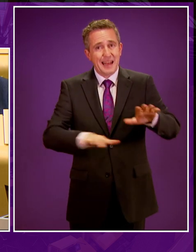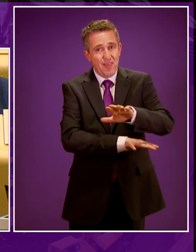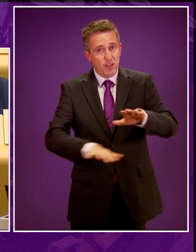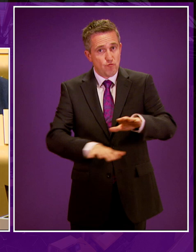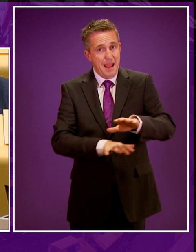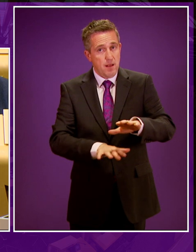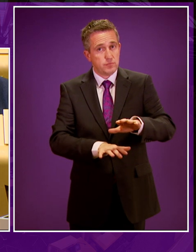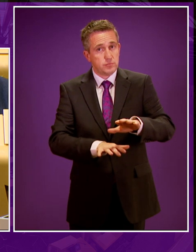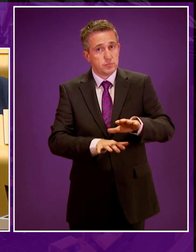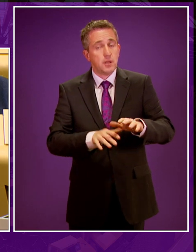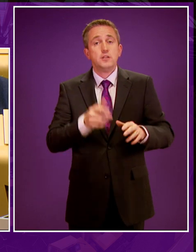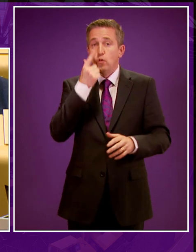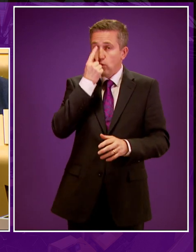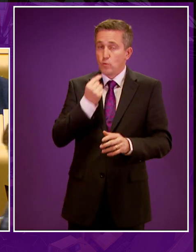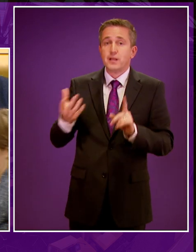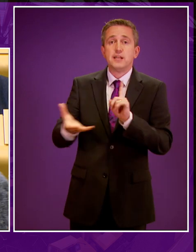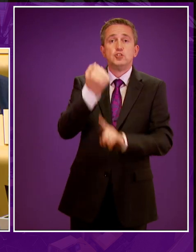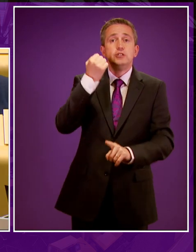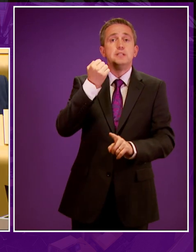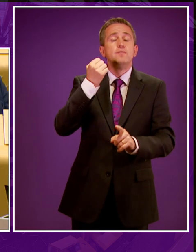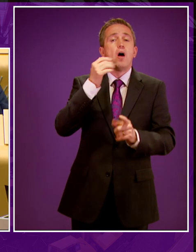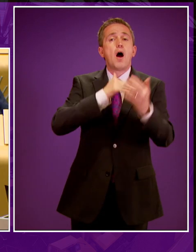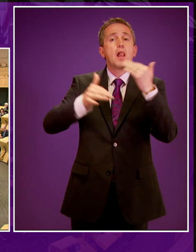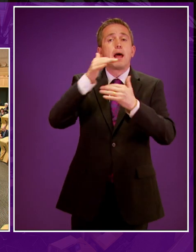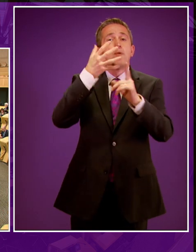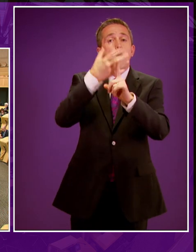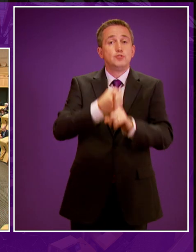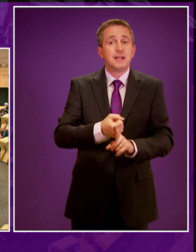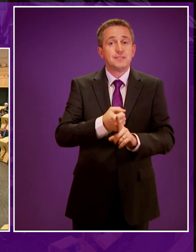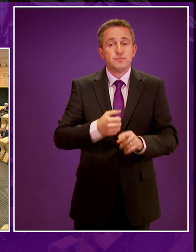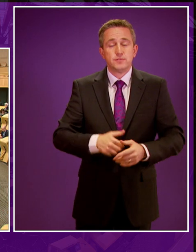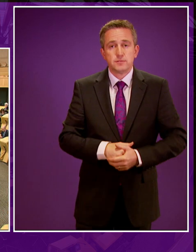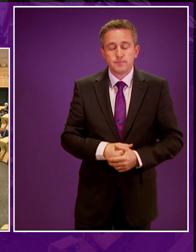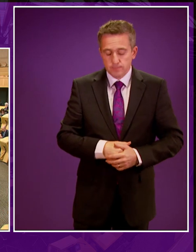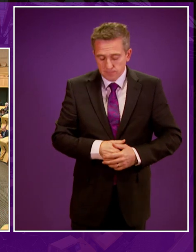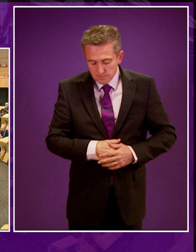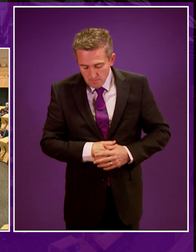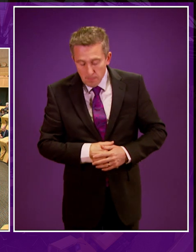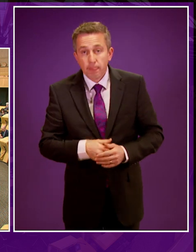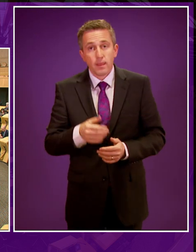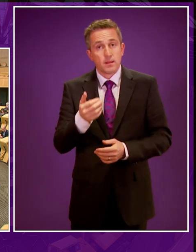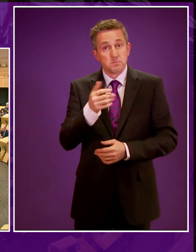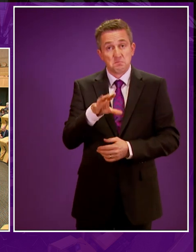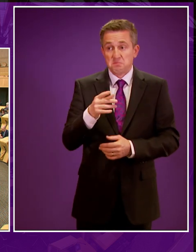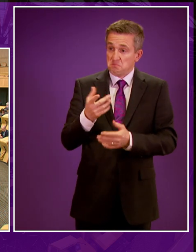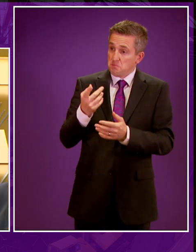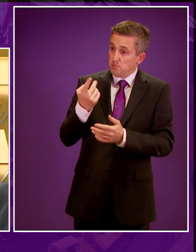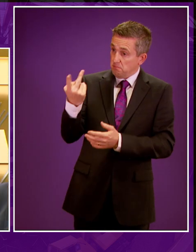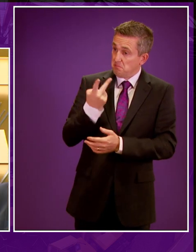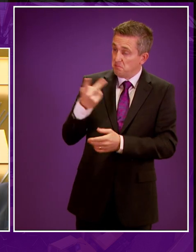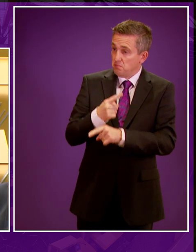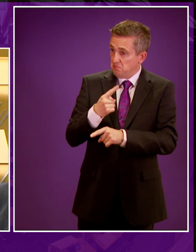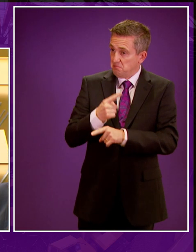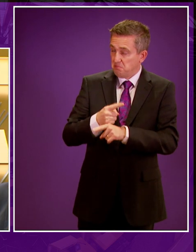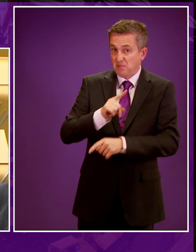unburned in order to achieve our climate change objectives? I'm happy to take a discussion with that point with Mr. Harvey in due